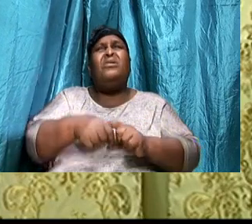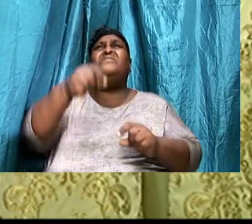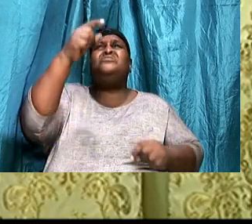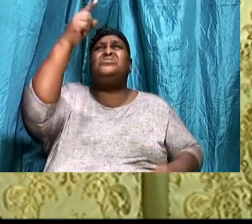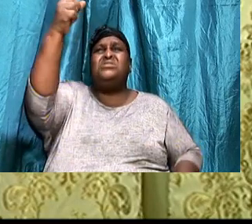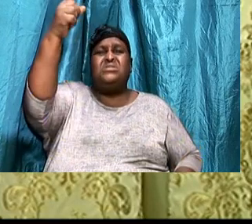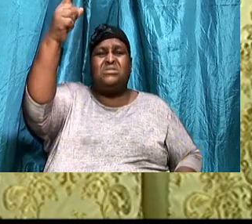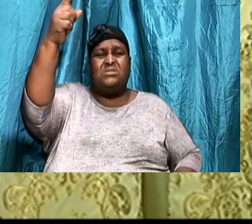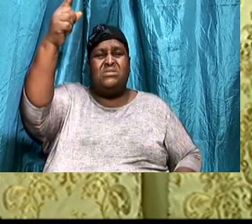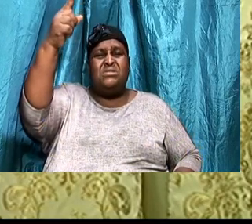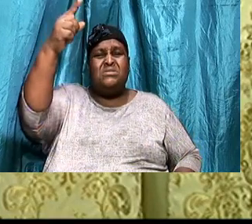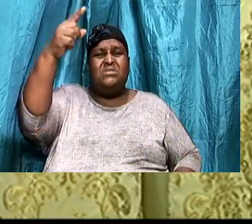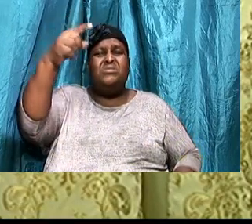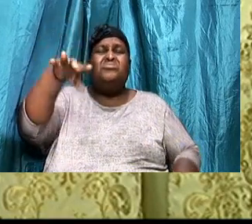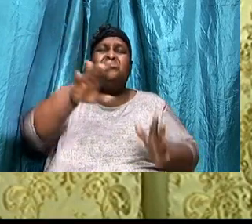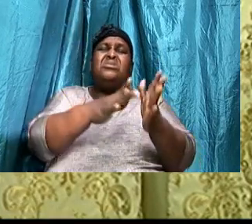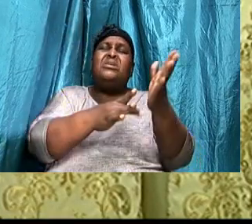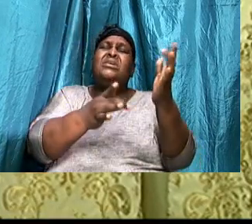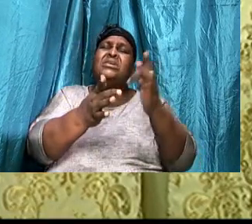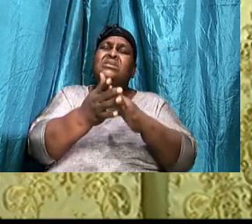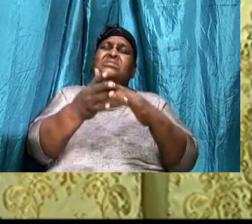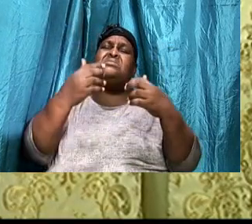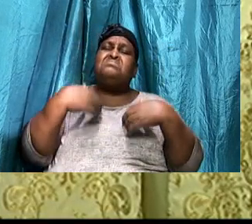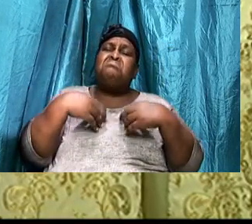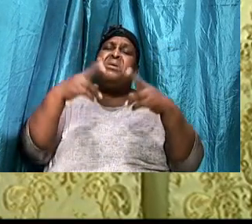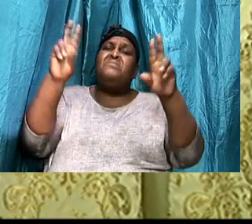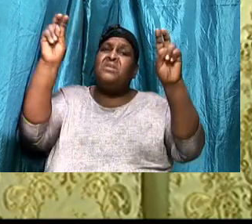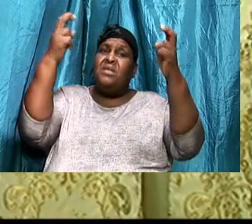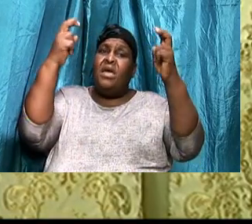Jesus Christ, Has the title deed, To your body,